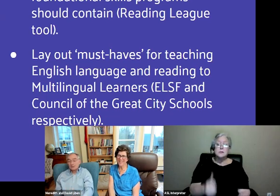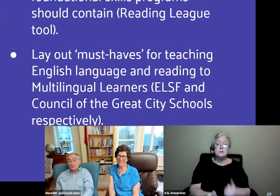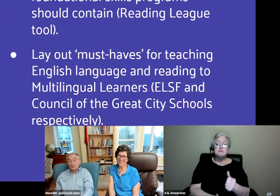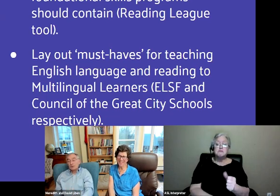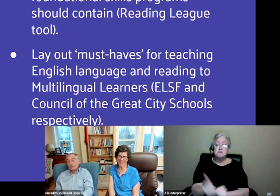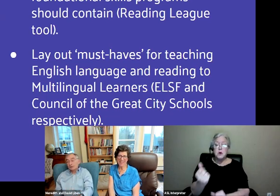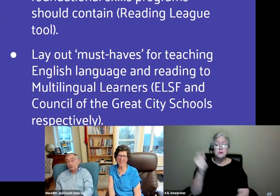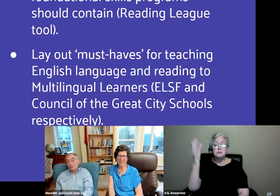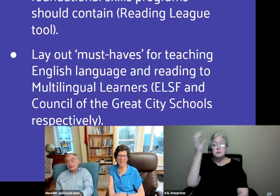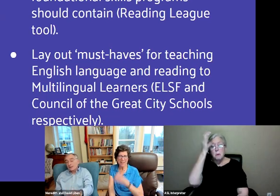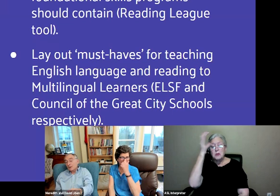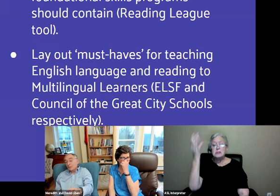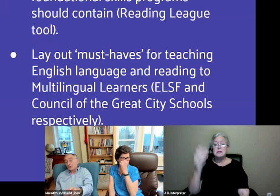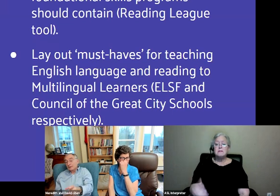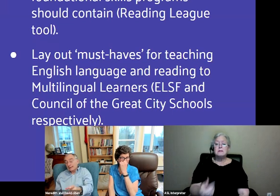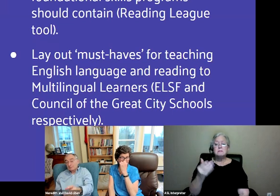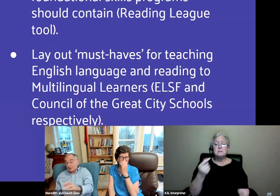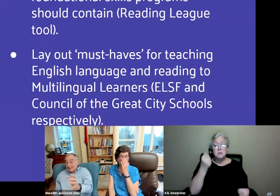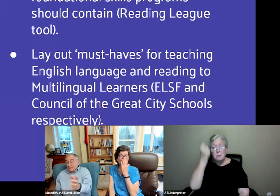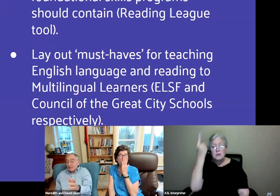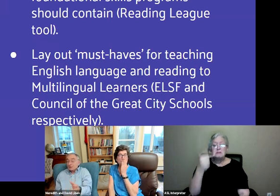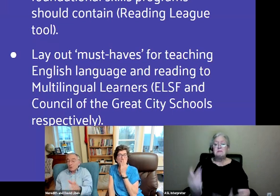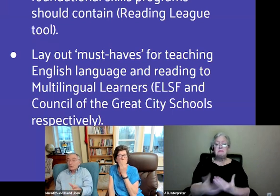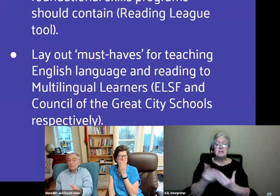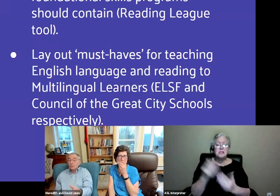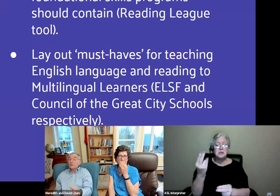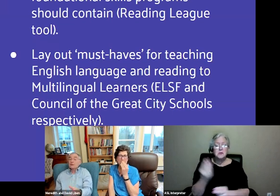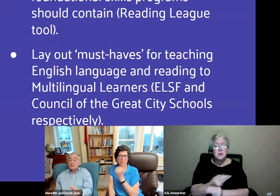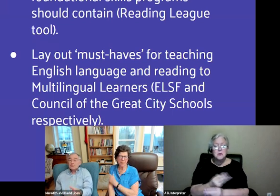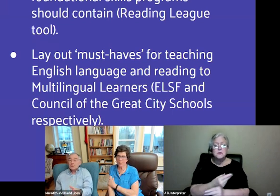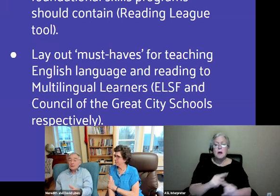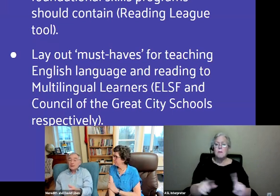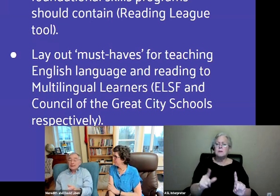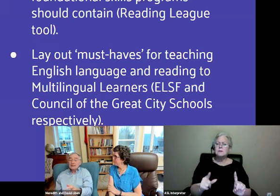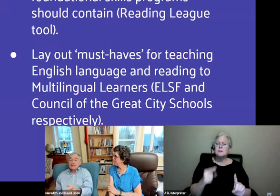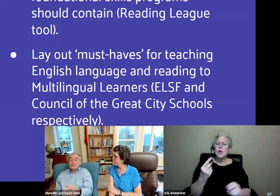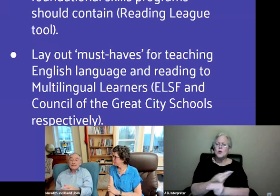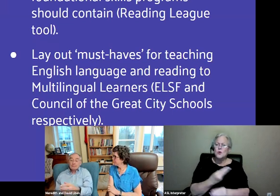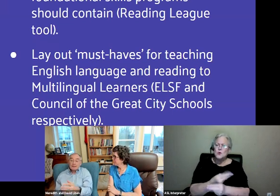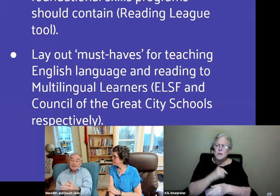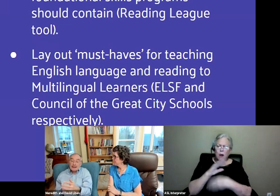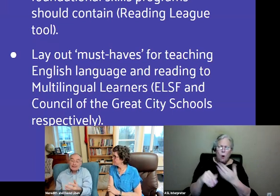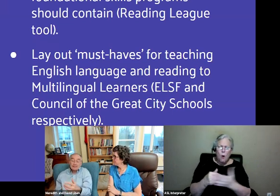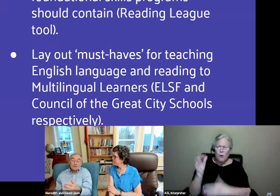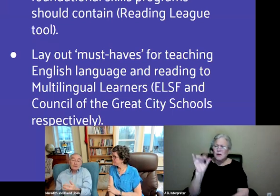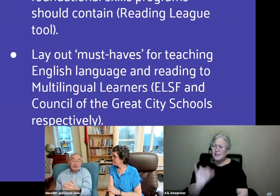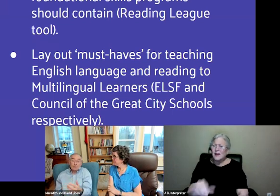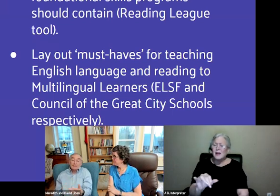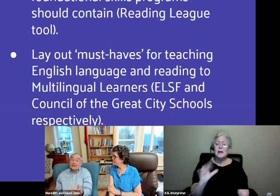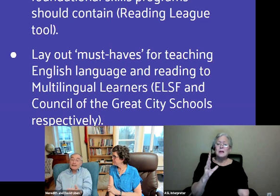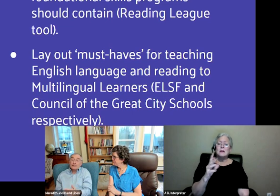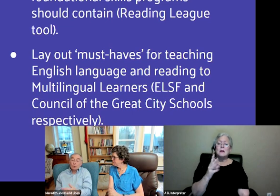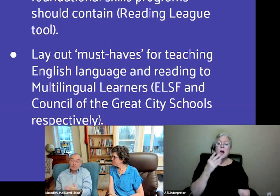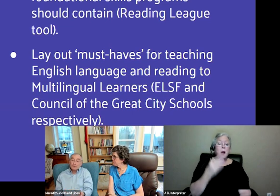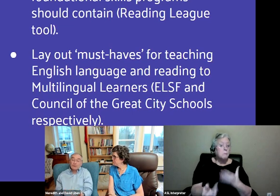understand if some other people feel otherwise. But even if going through all this is something that you might